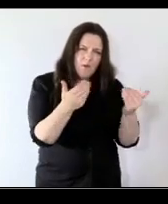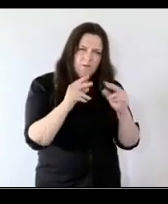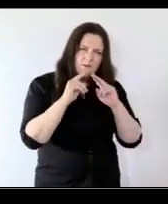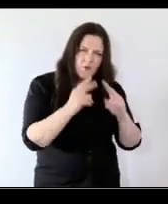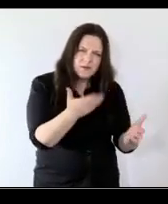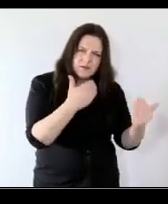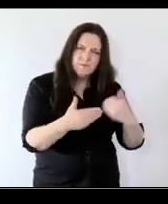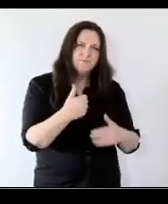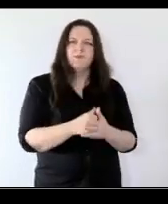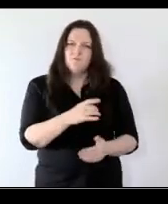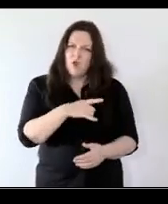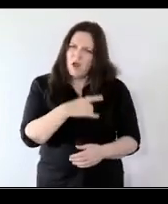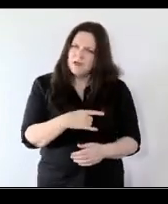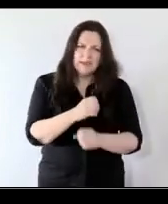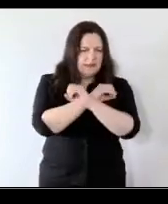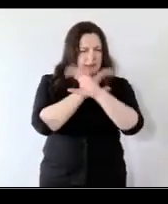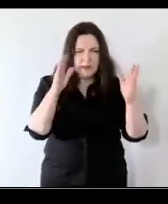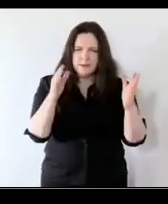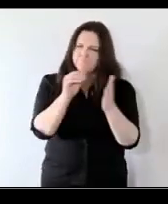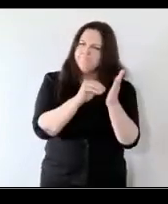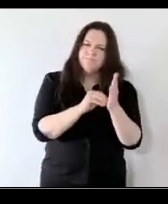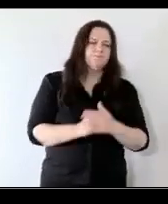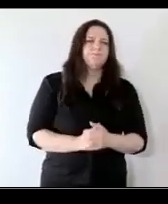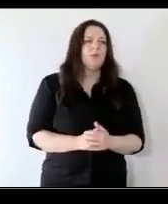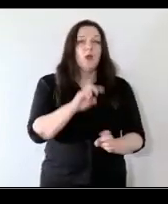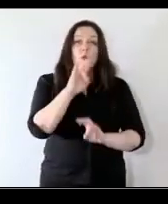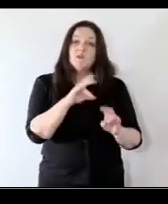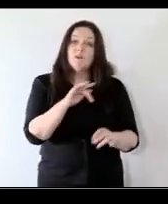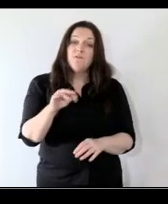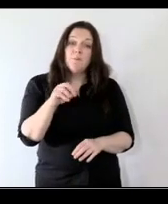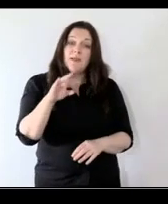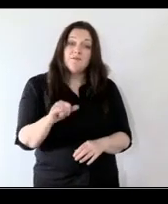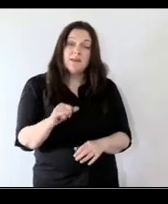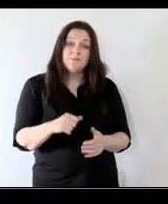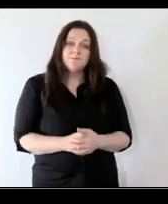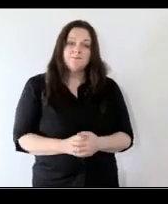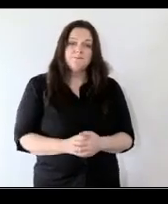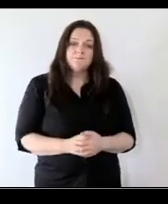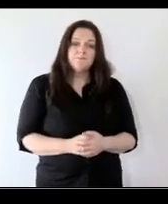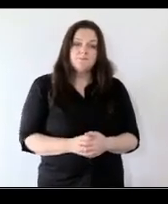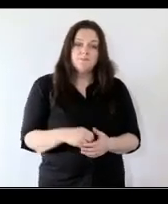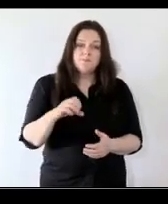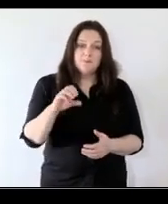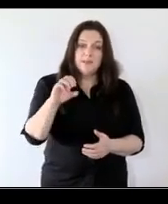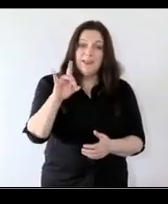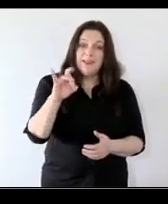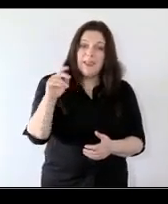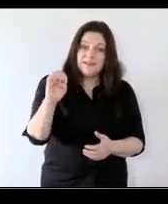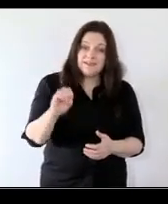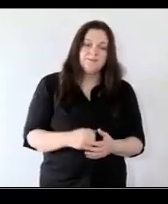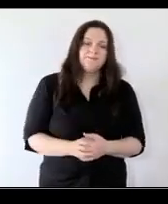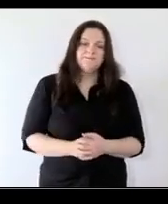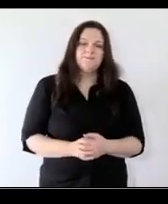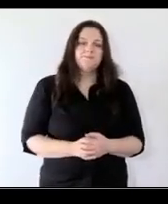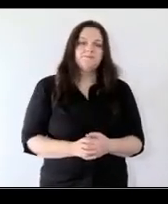honesty and transparency uh question from mary here uh kate i'll direct this one to you um